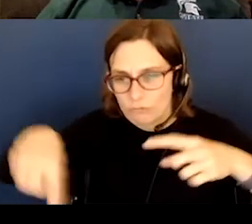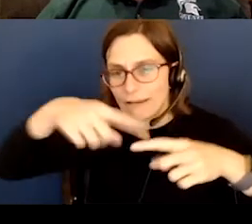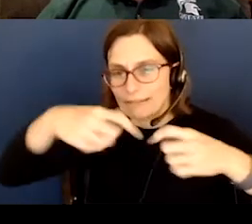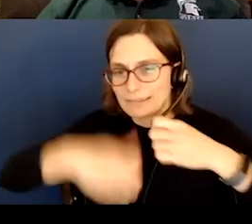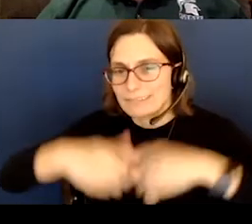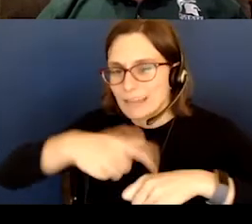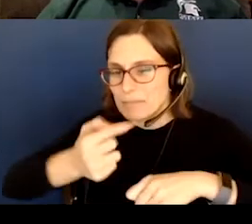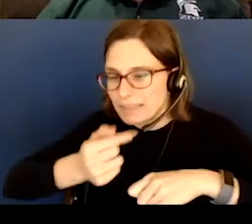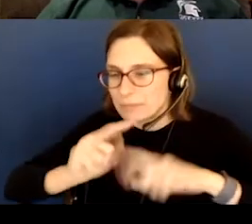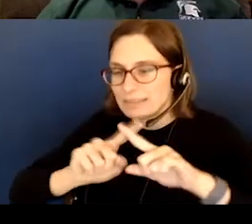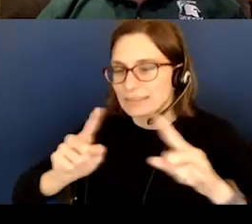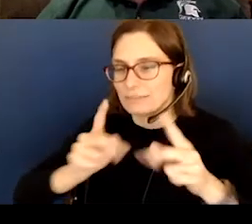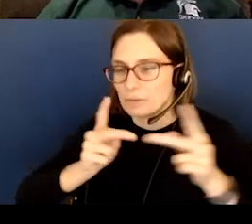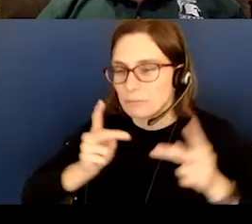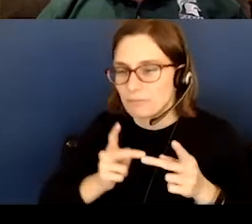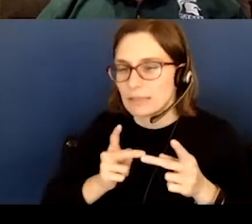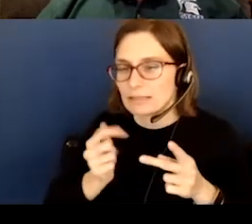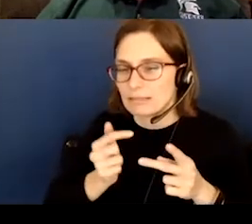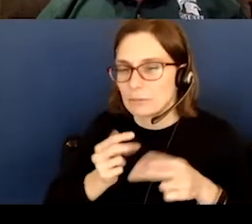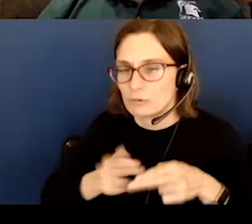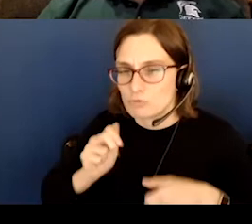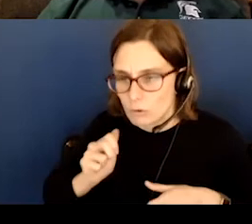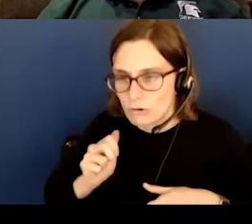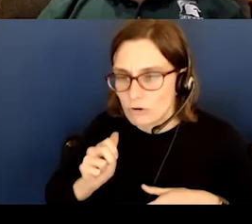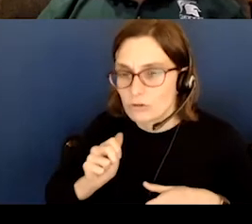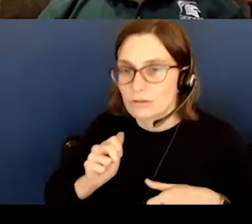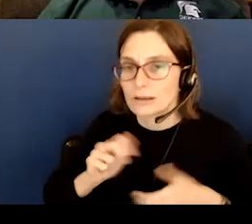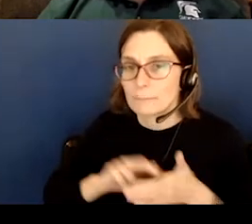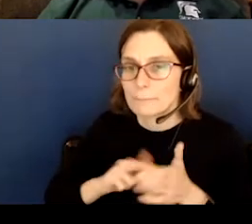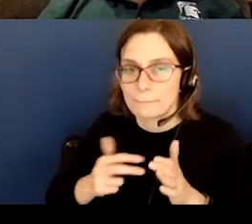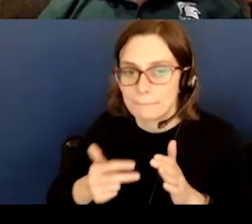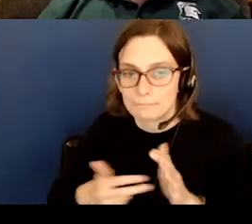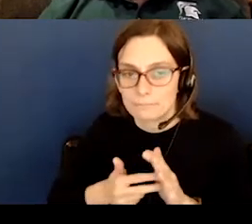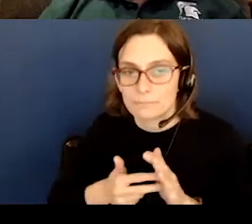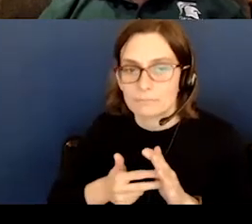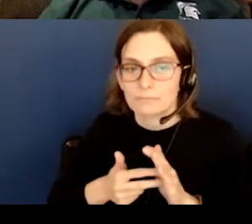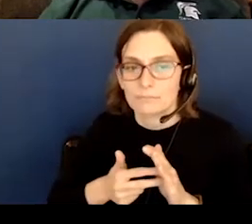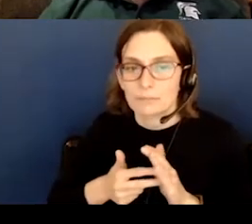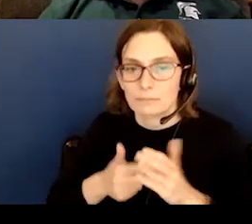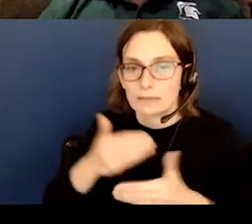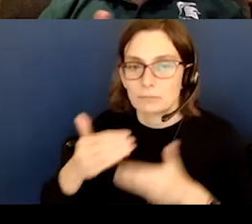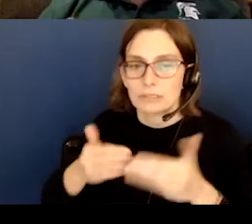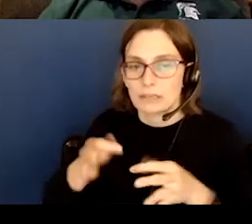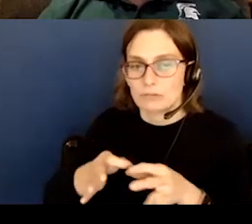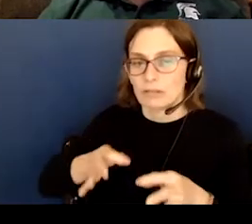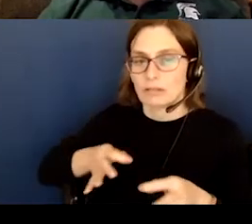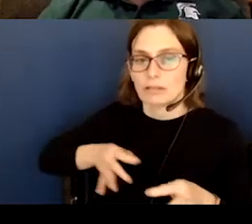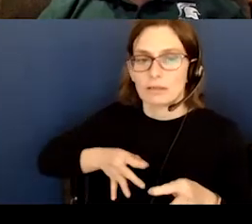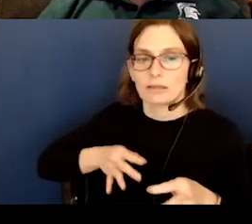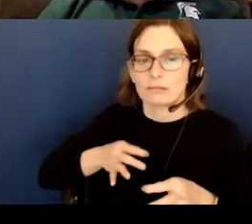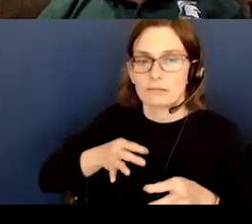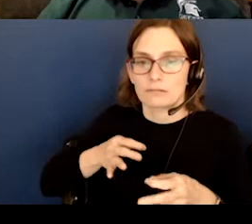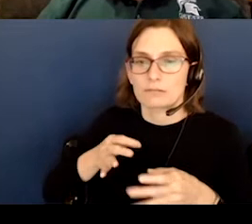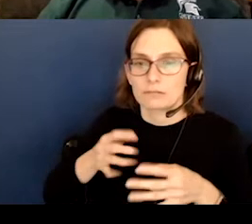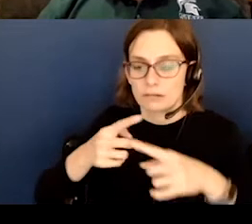it comes back a little bit shorter. So the precession goes backwards. It's a recession of the